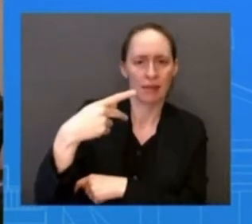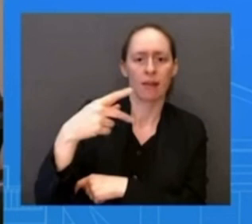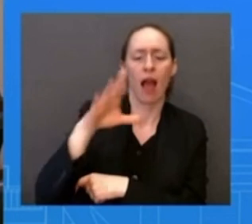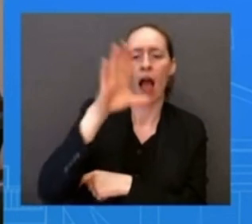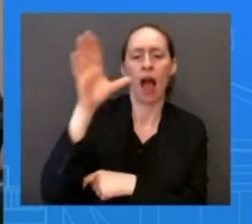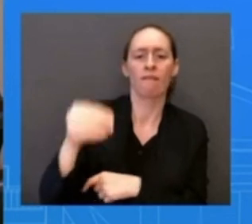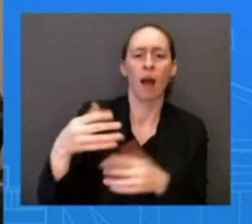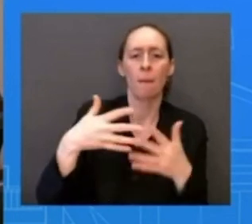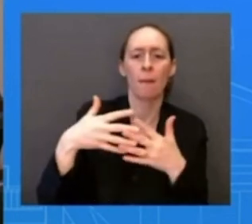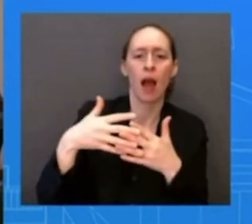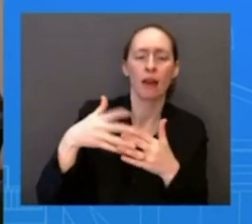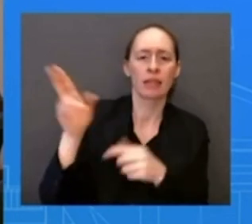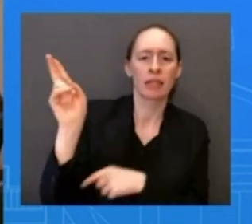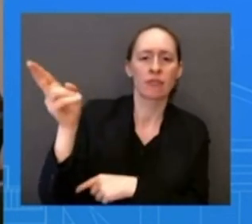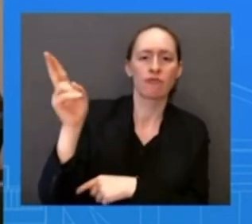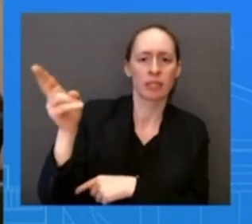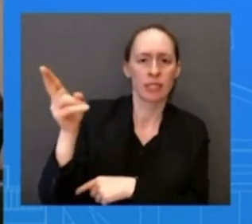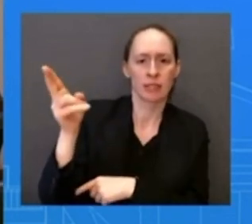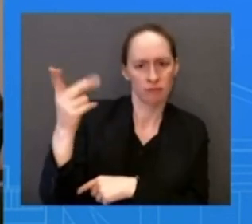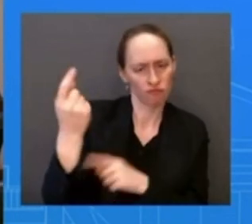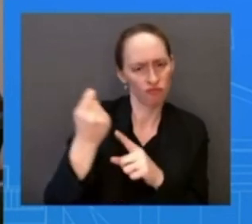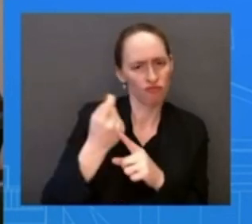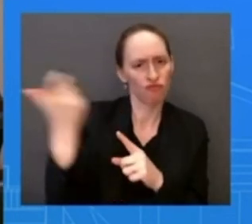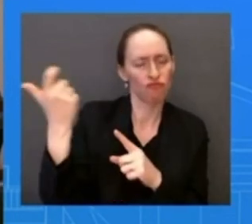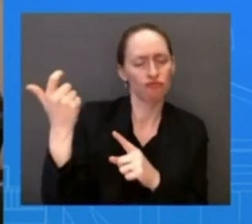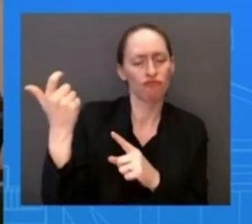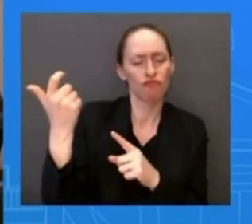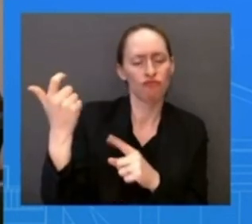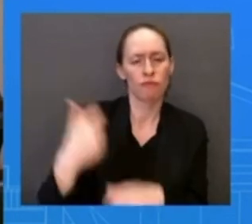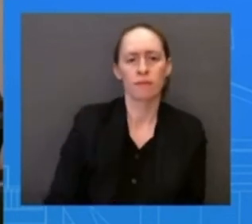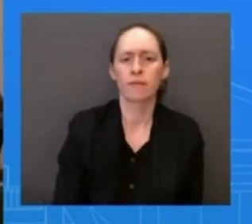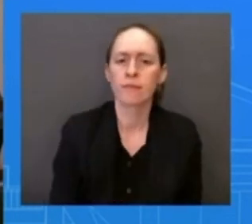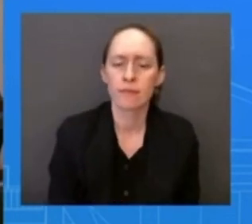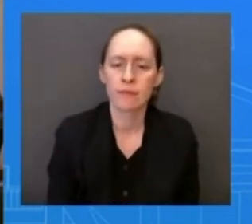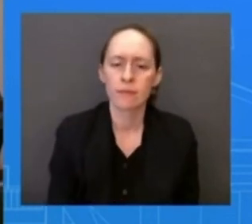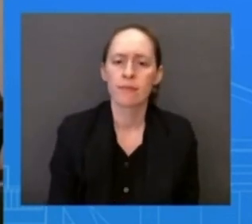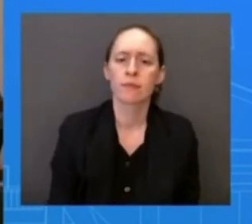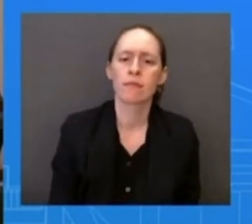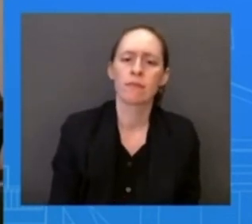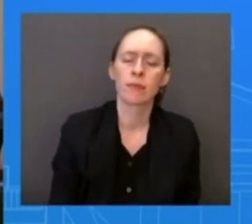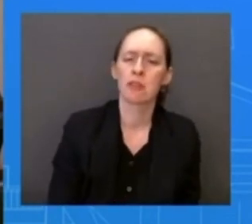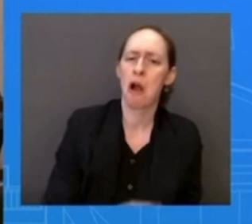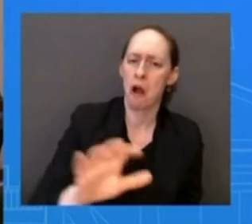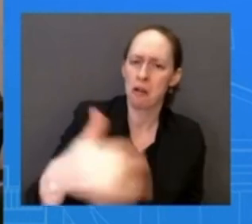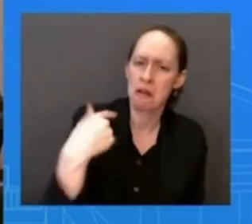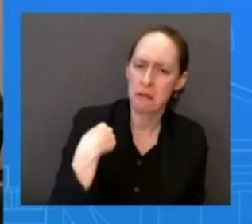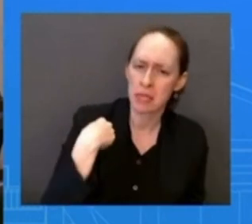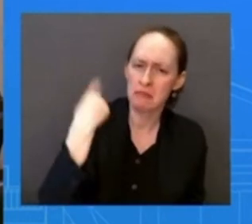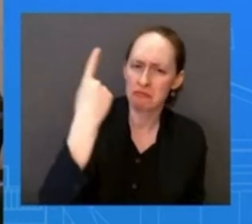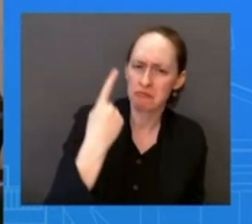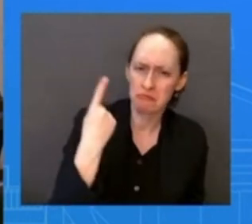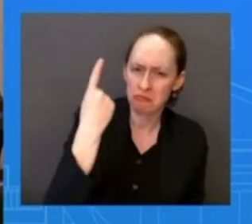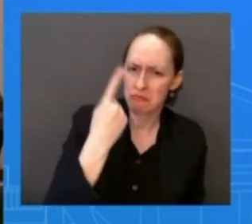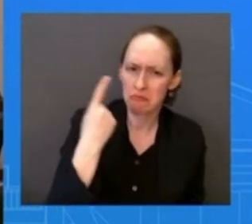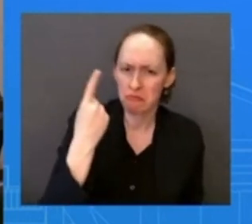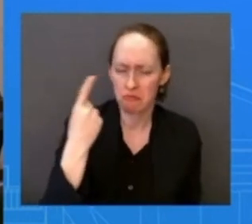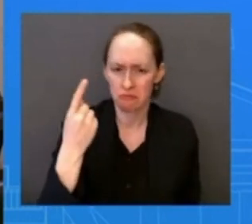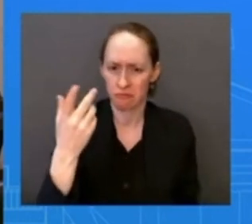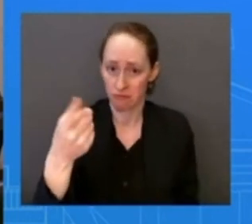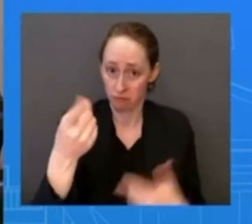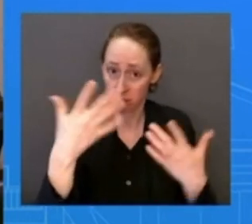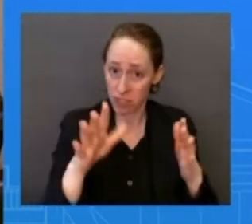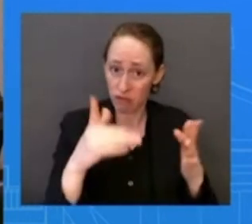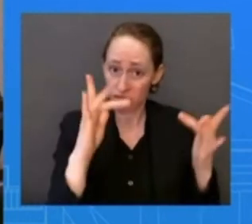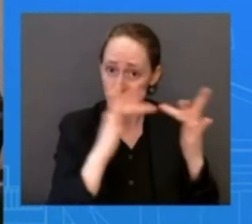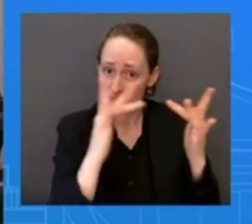Cardona, about what steps can be done to rally other states to make sure that